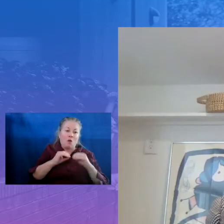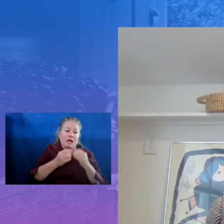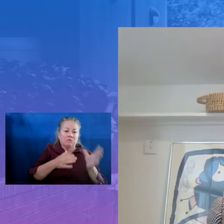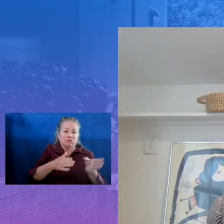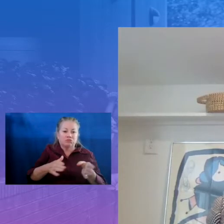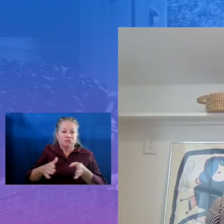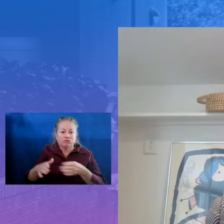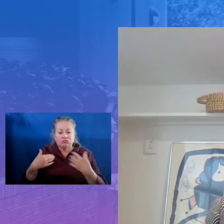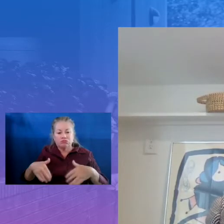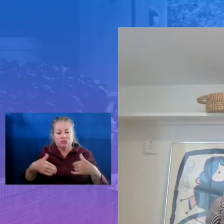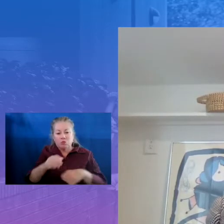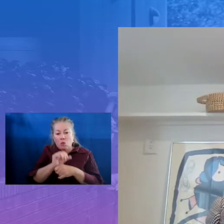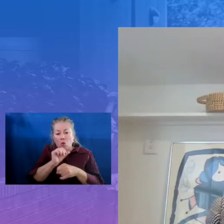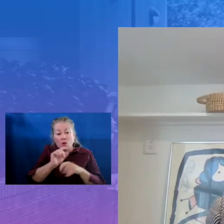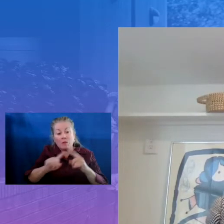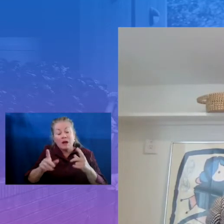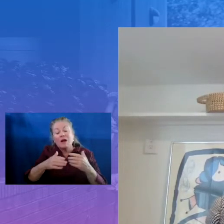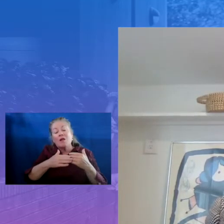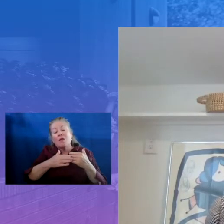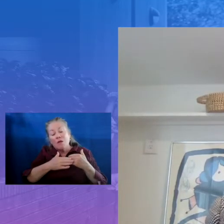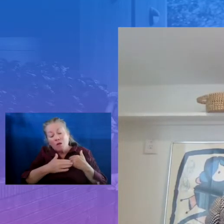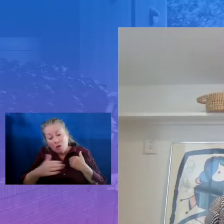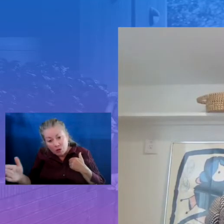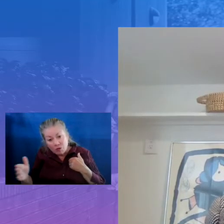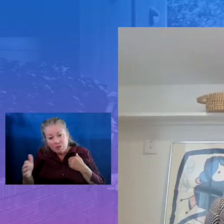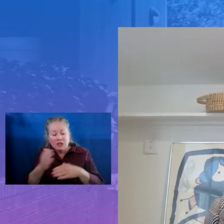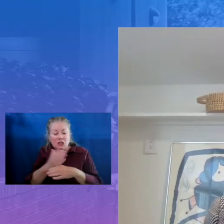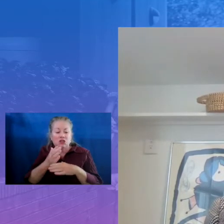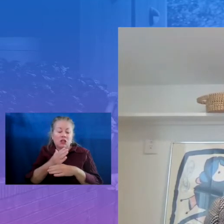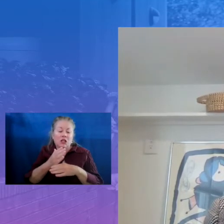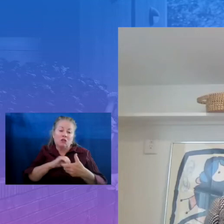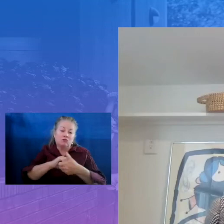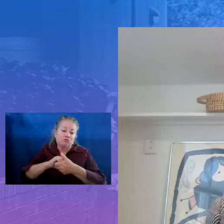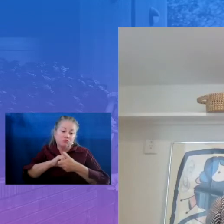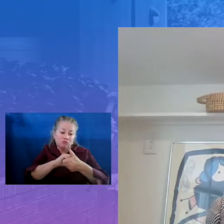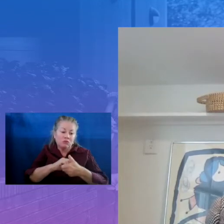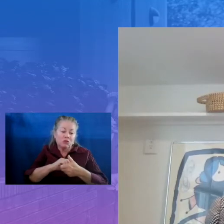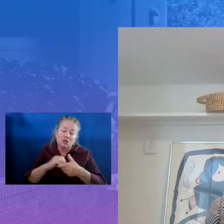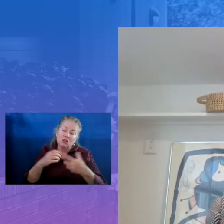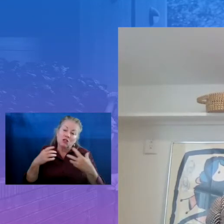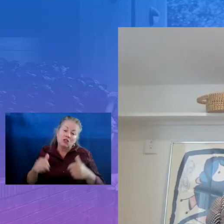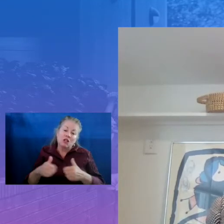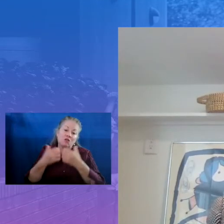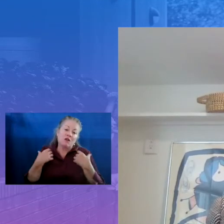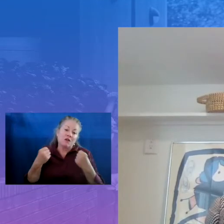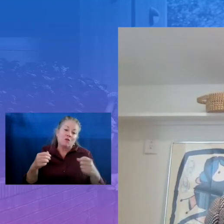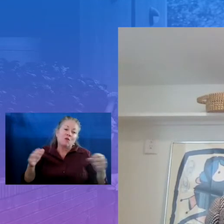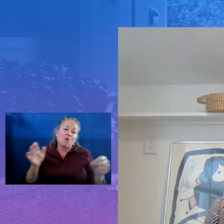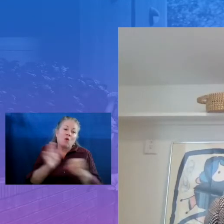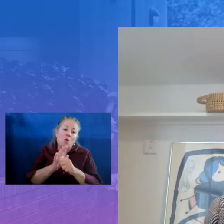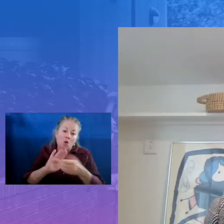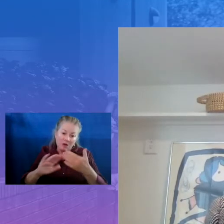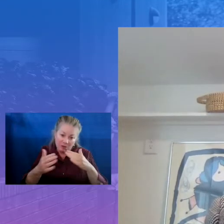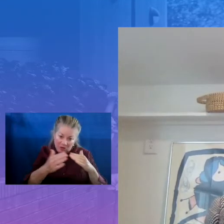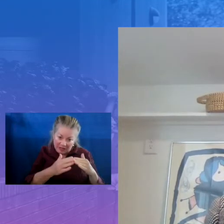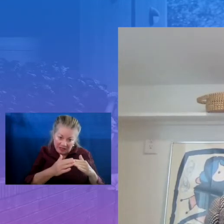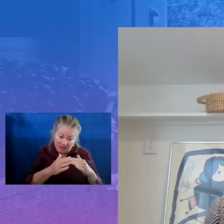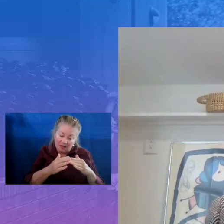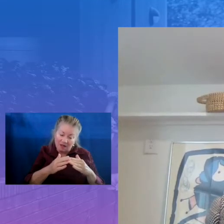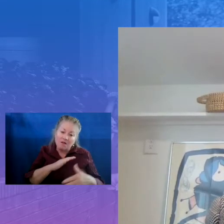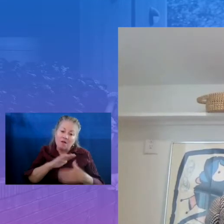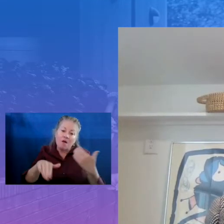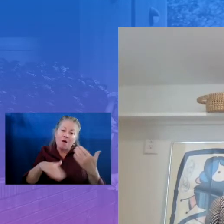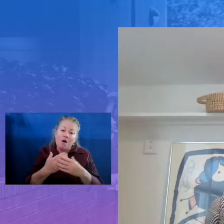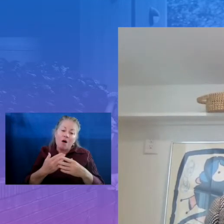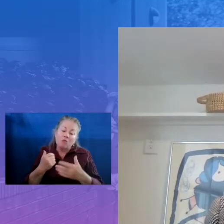partnerships share the challenges of the recovery with the whole community, pitching in to help. These partnerships